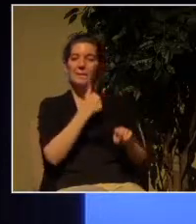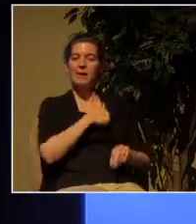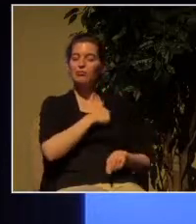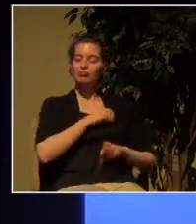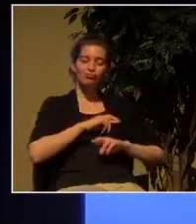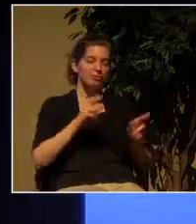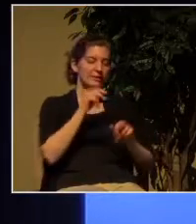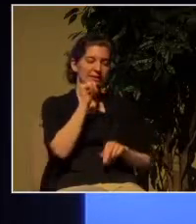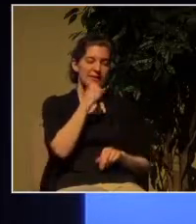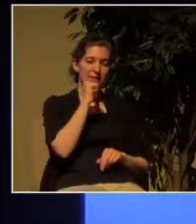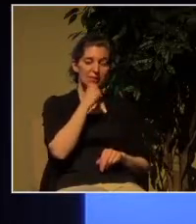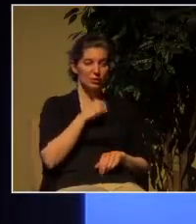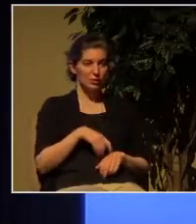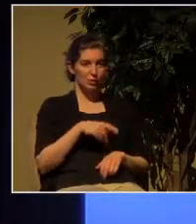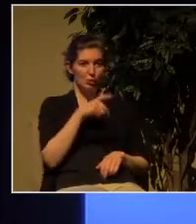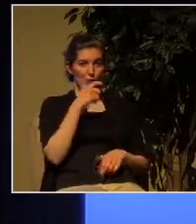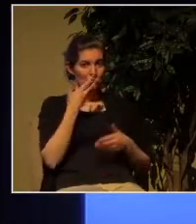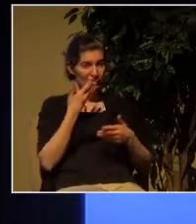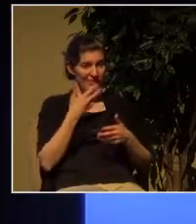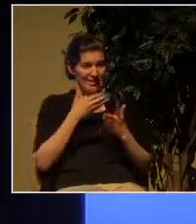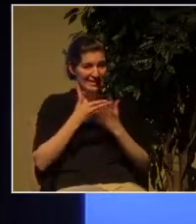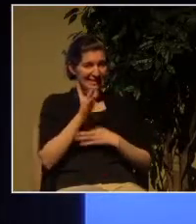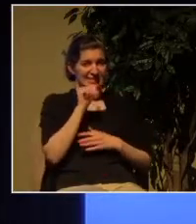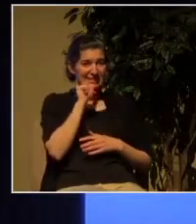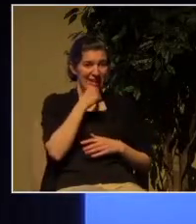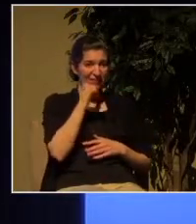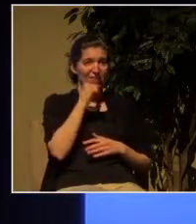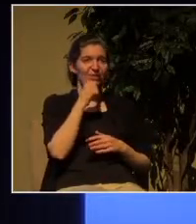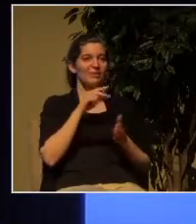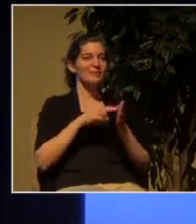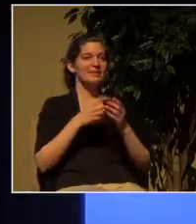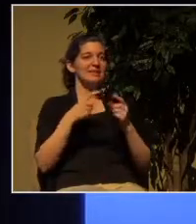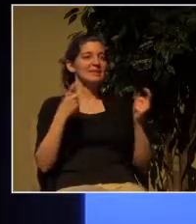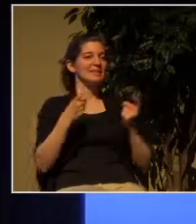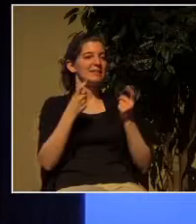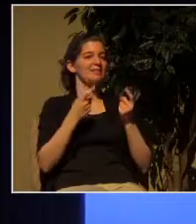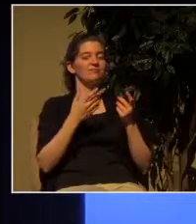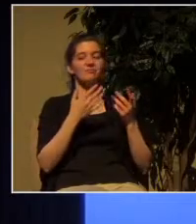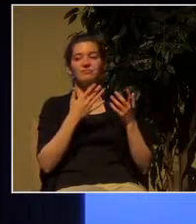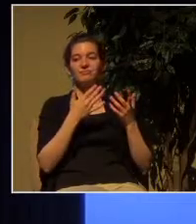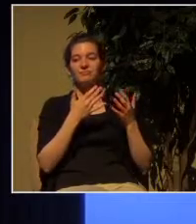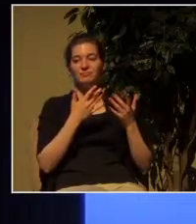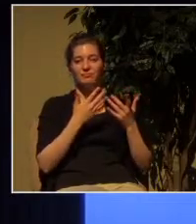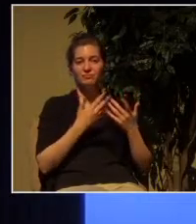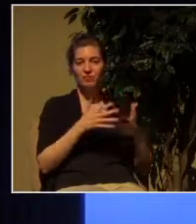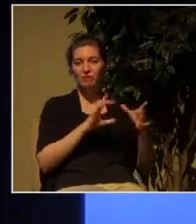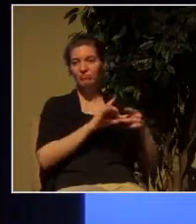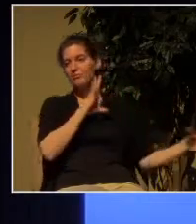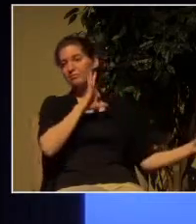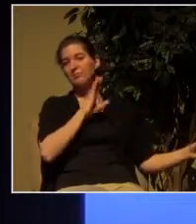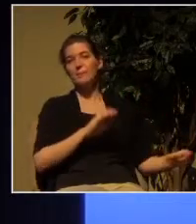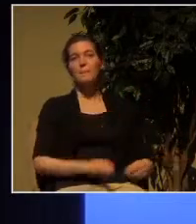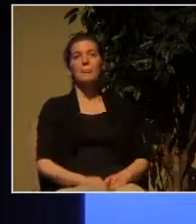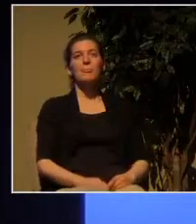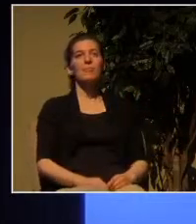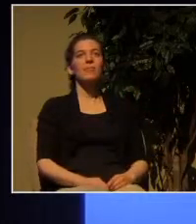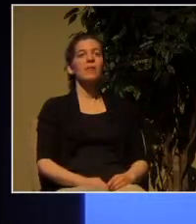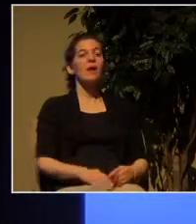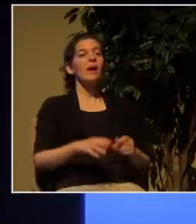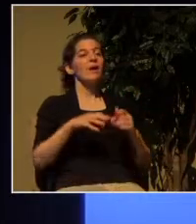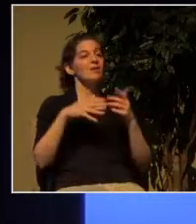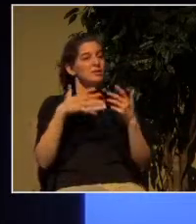with sin as a result he does not live the rest of his earthly life for evil